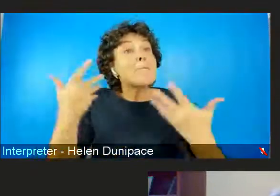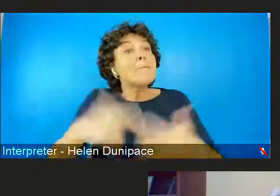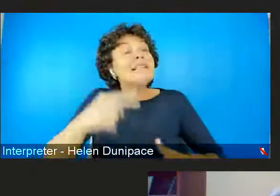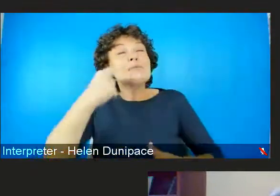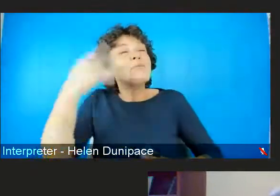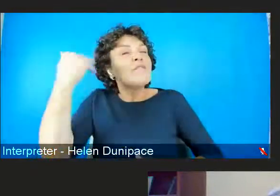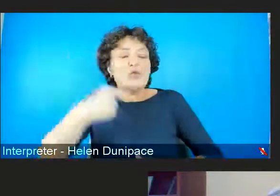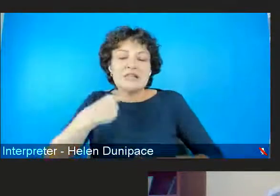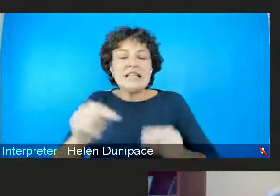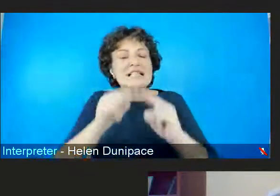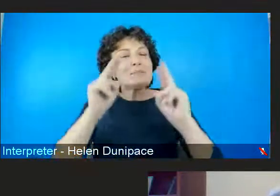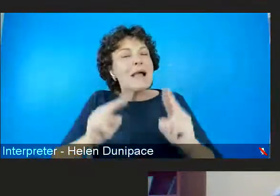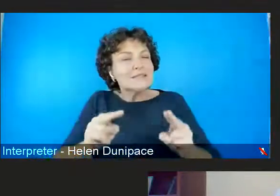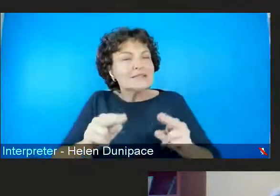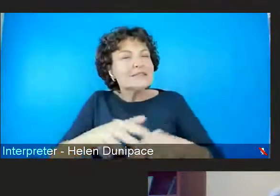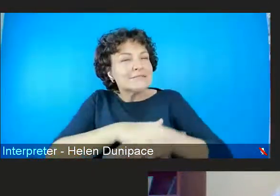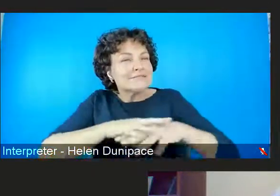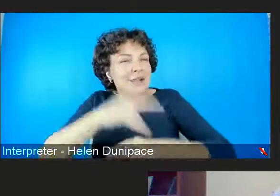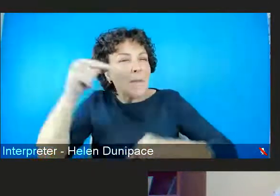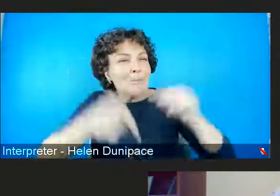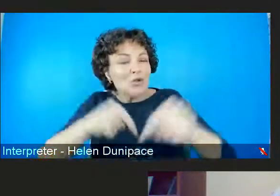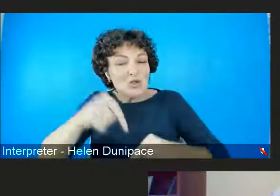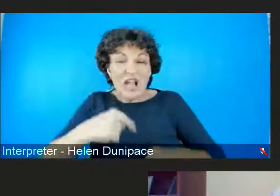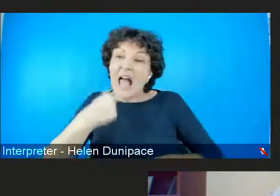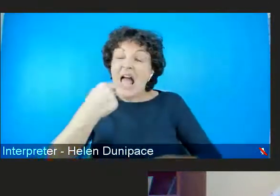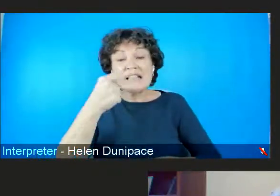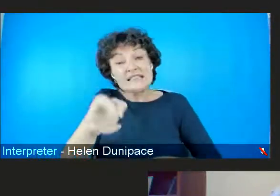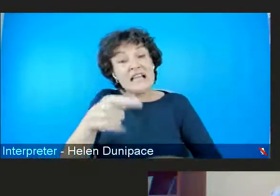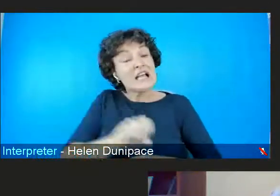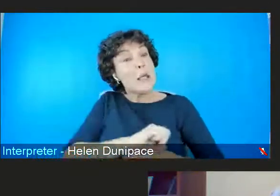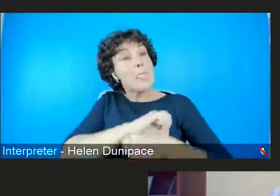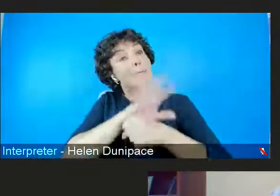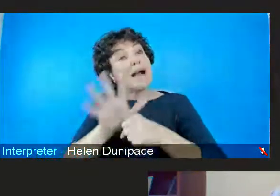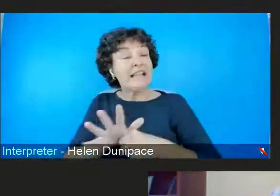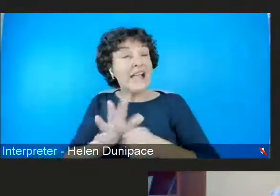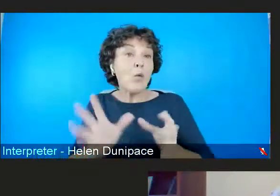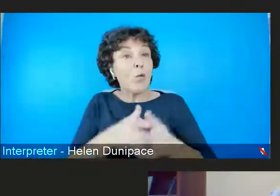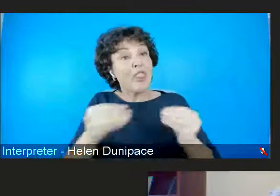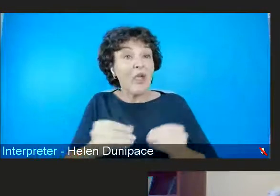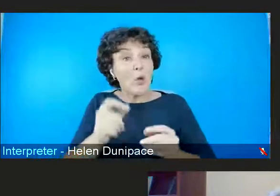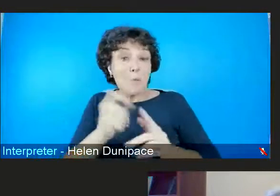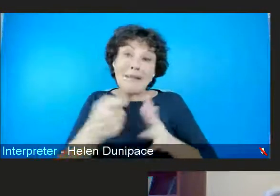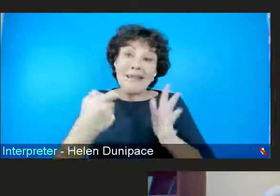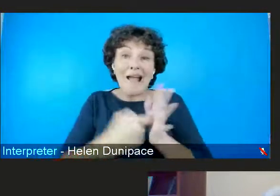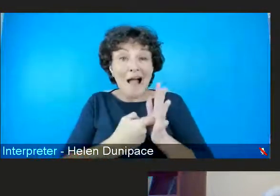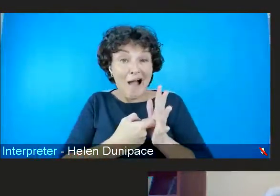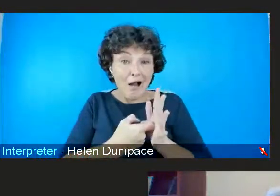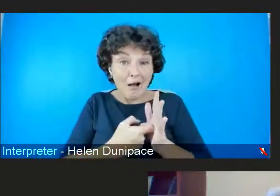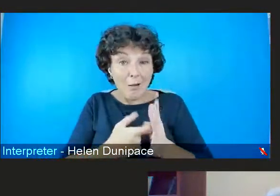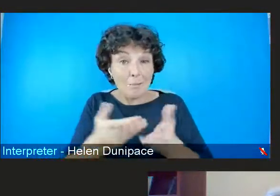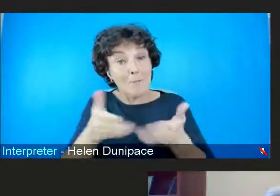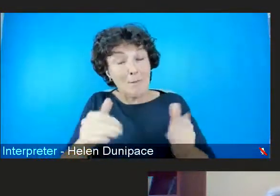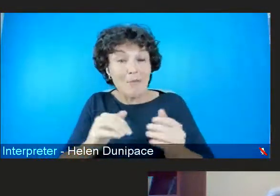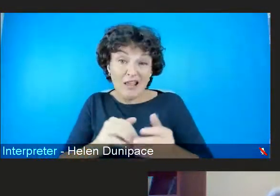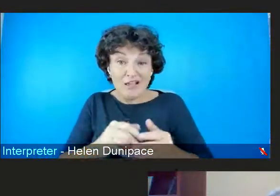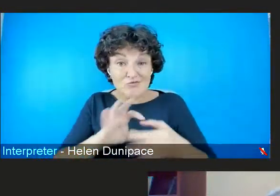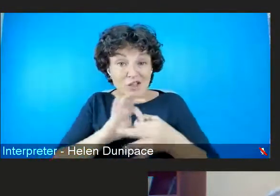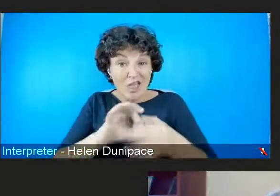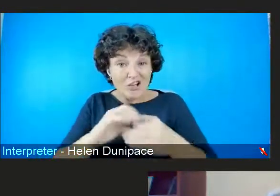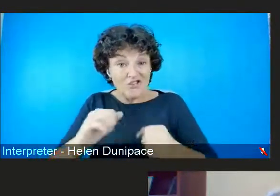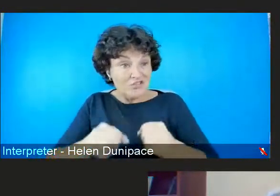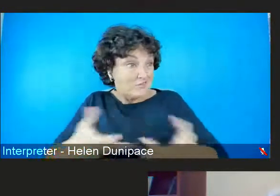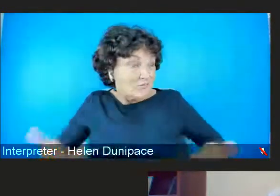and violence against women the the pandemic without a PR company. You know, we we we have been seeing